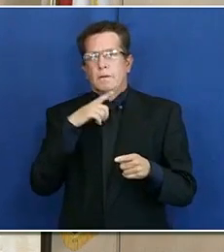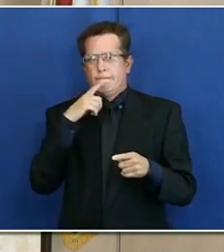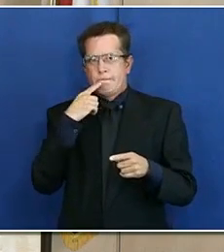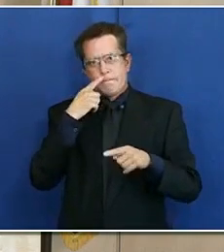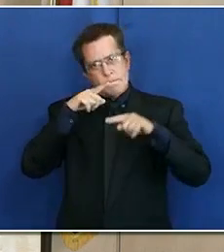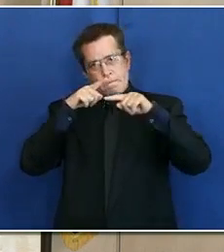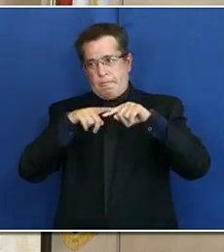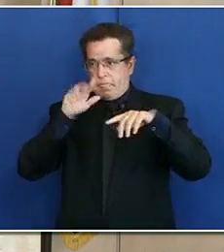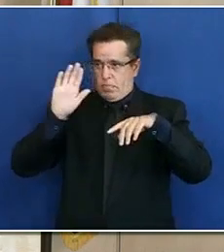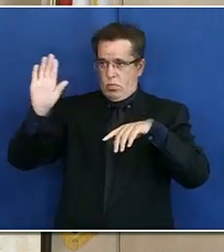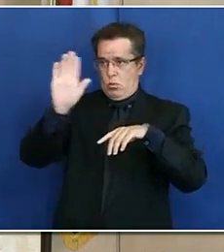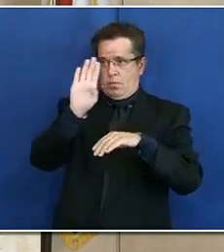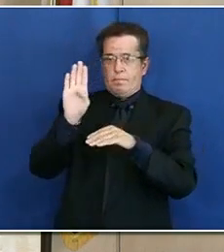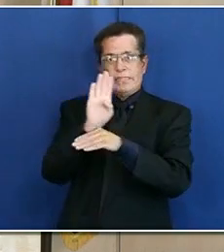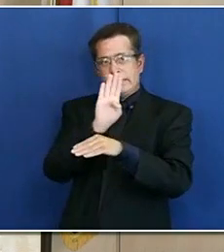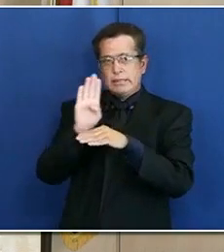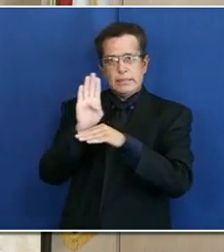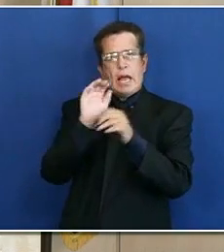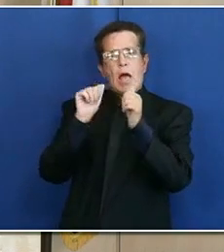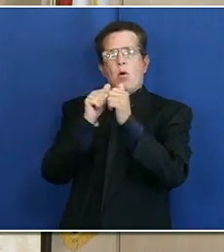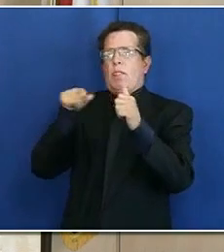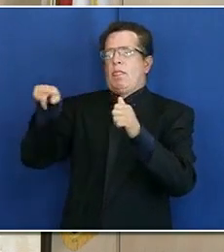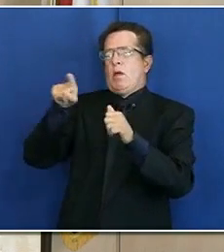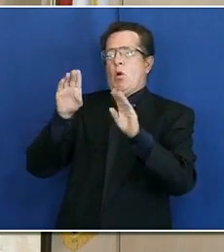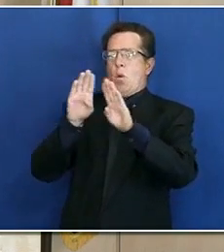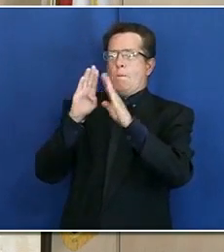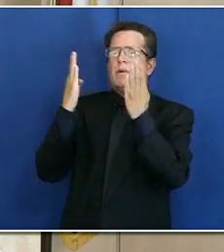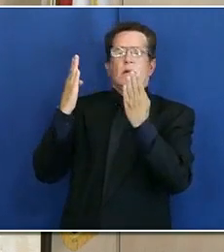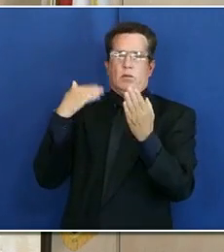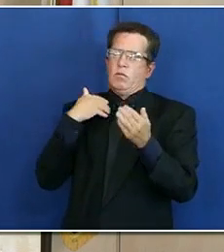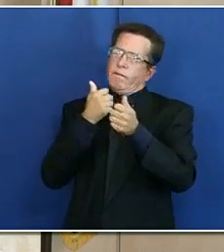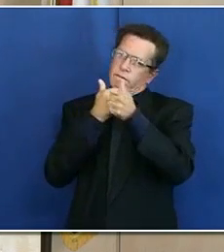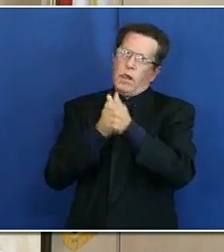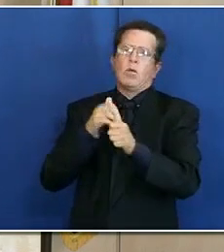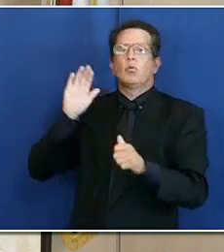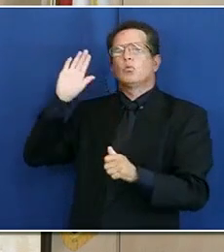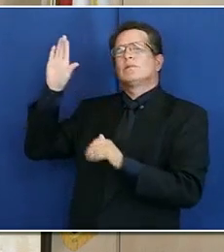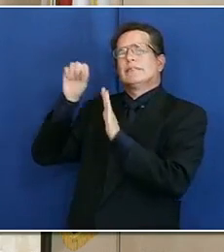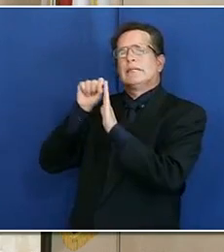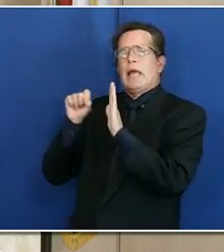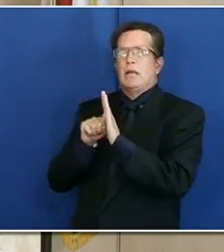how those businesses will open up, that guidance, again, will come from the state.